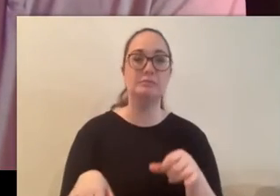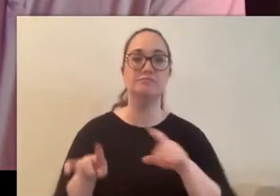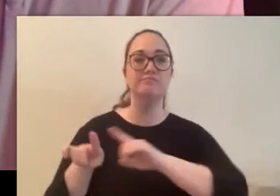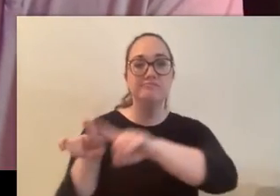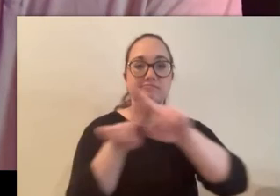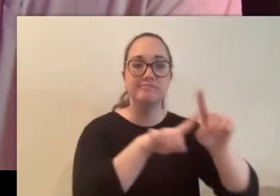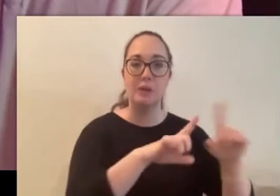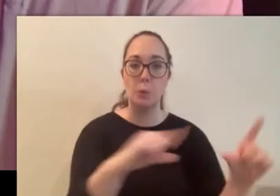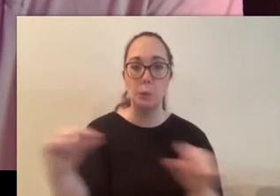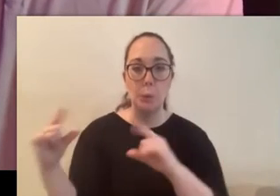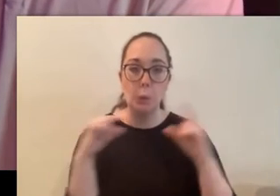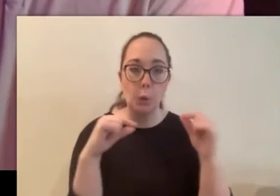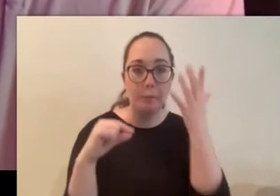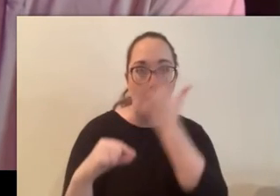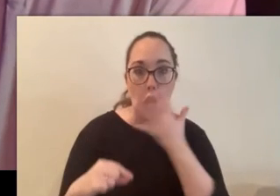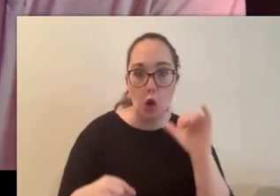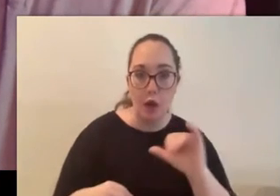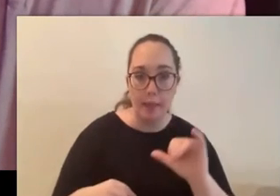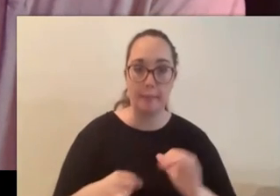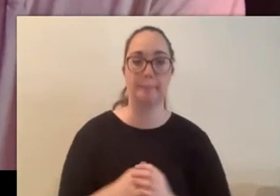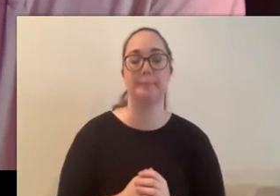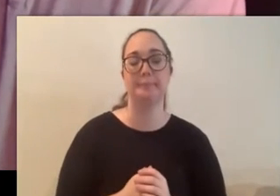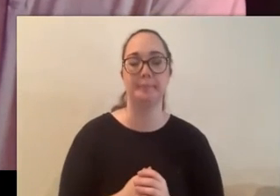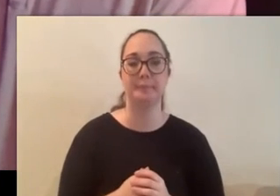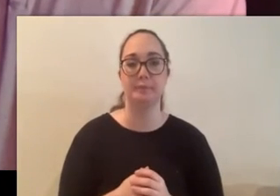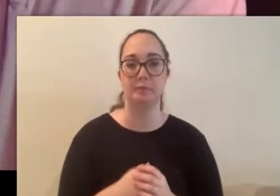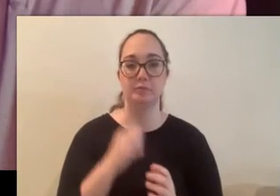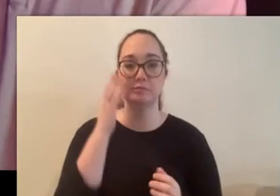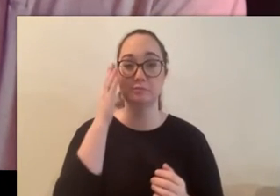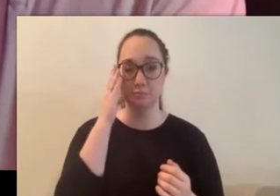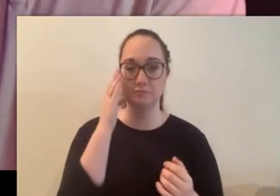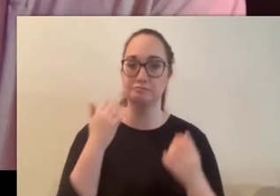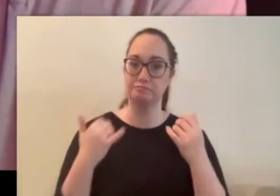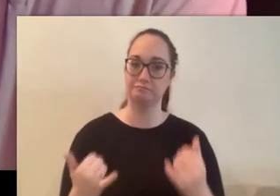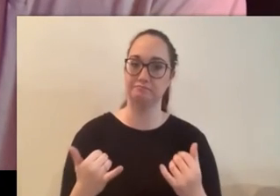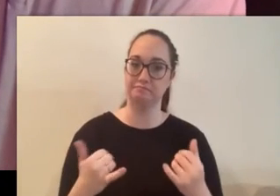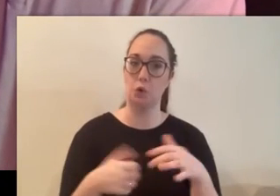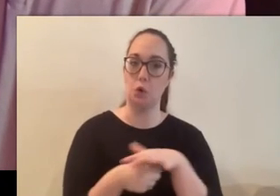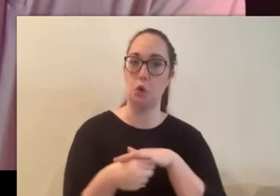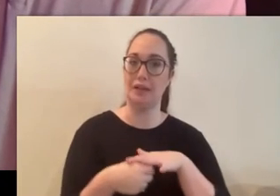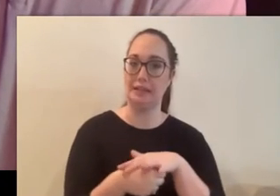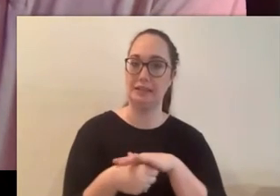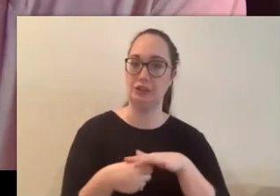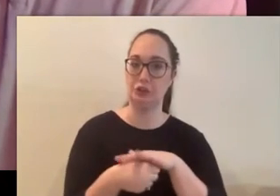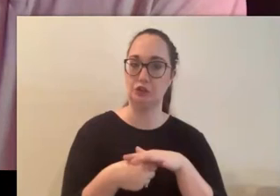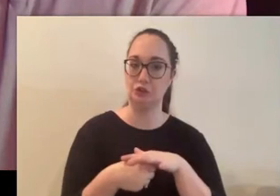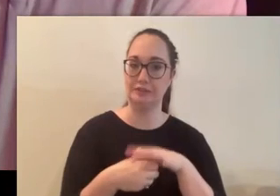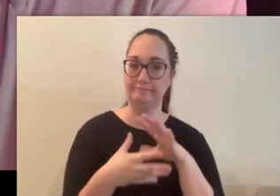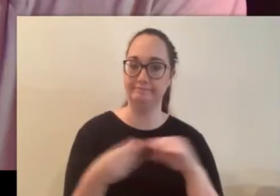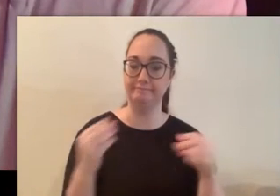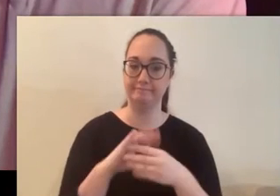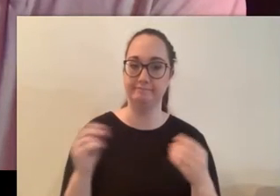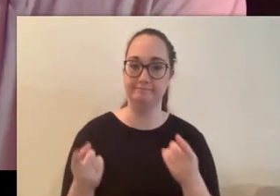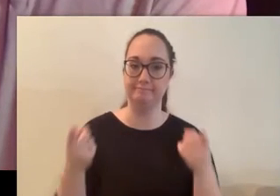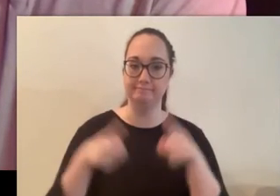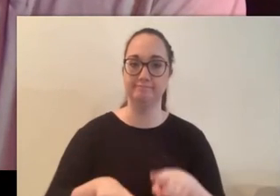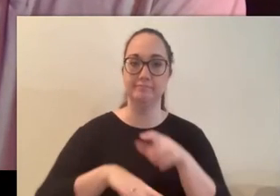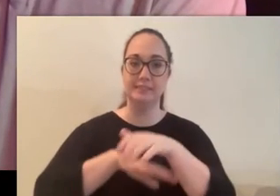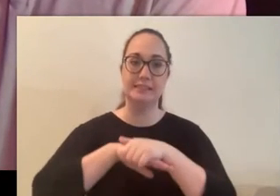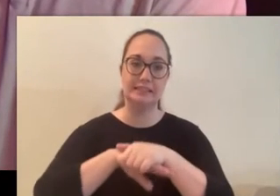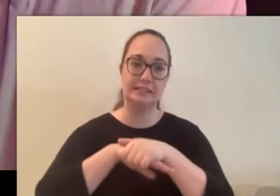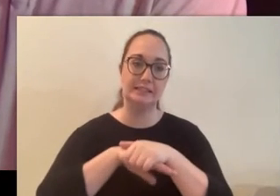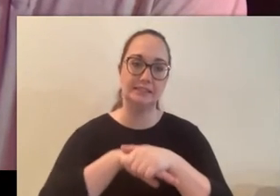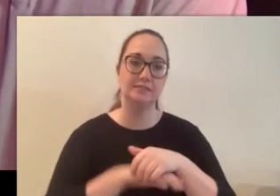this also takes us now to the location of our story which is the in england the clifton